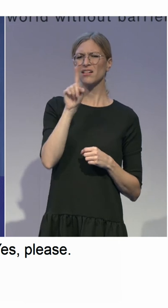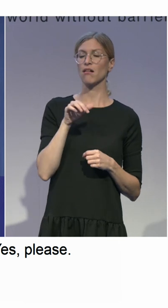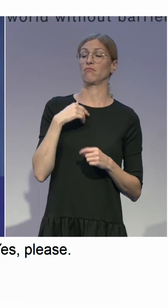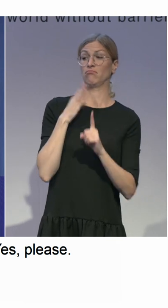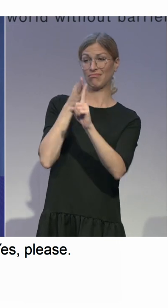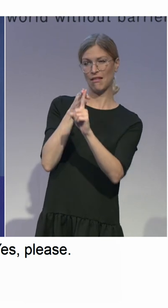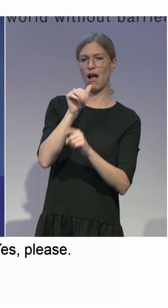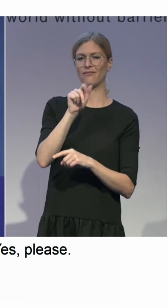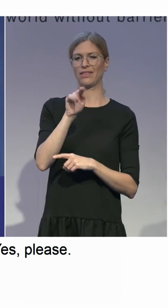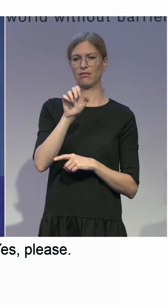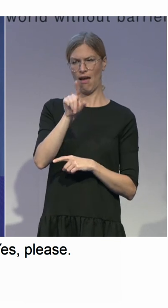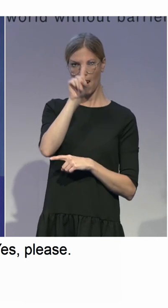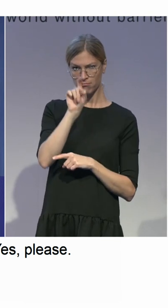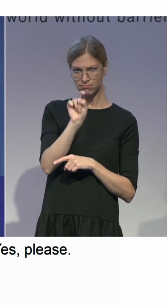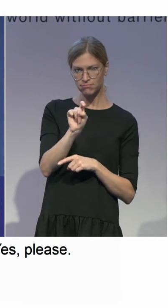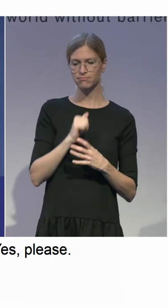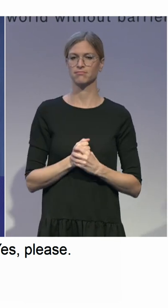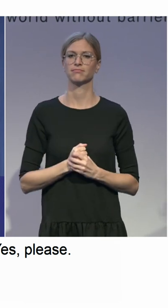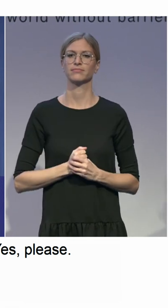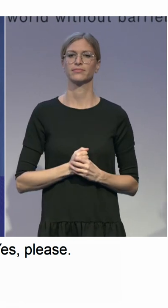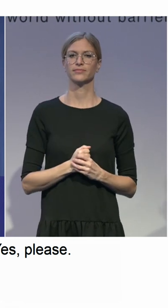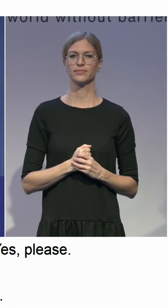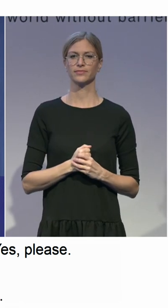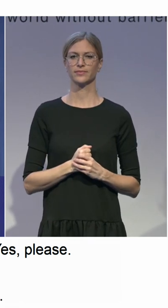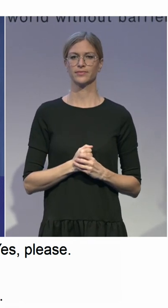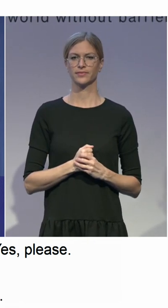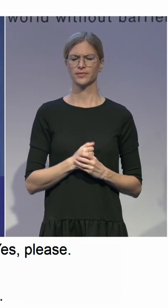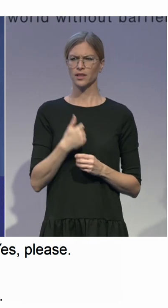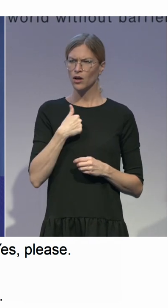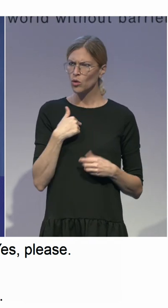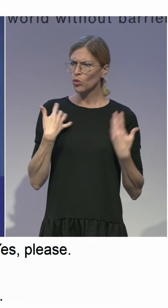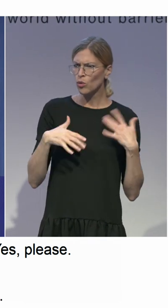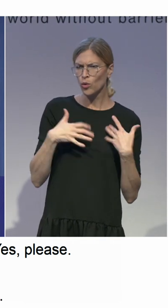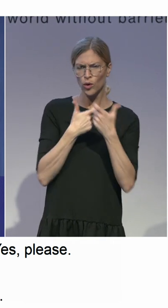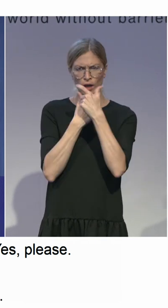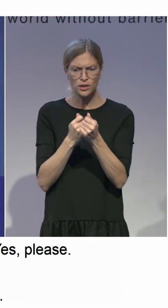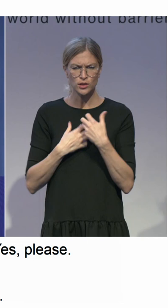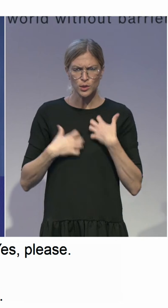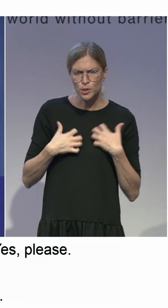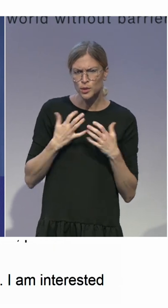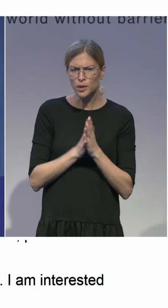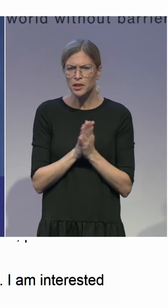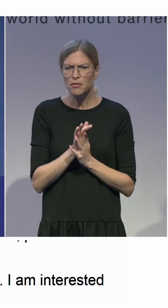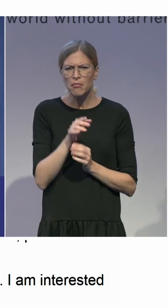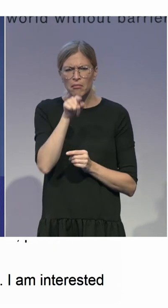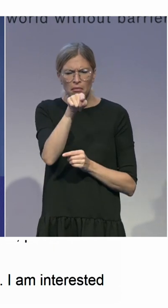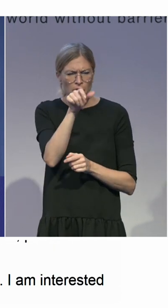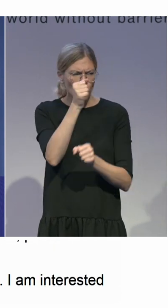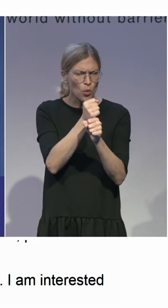I'm interested to find out how you are working with people who are